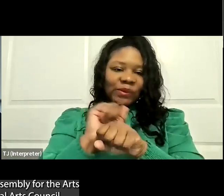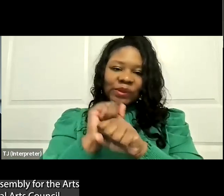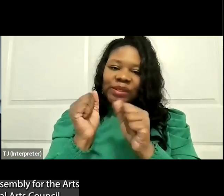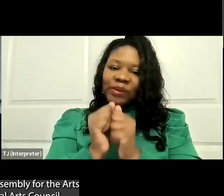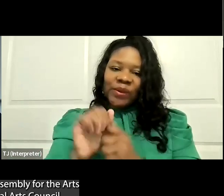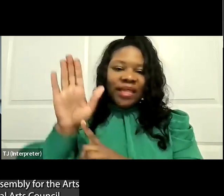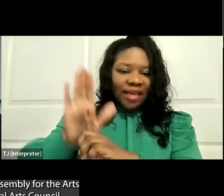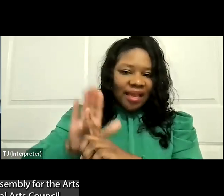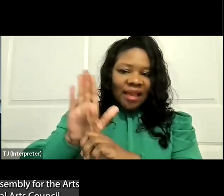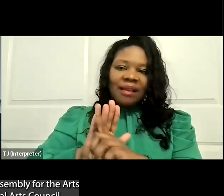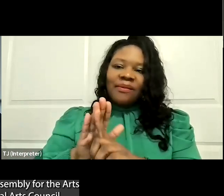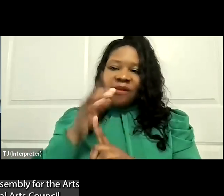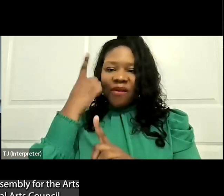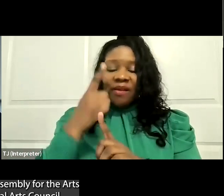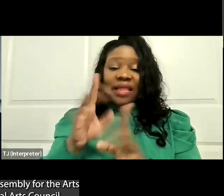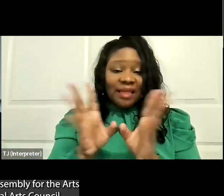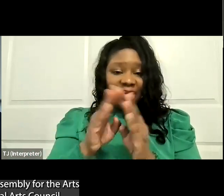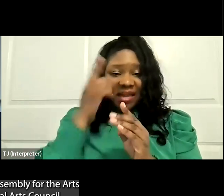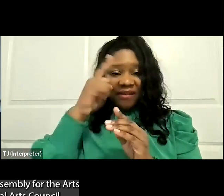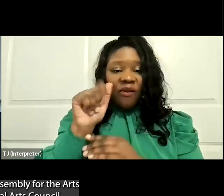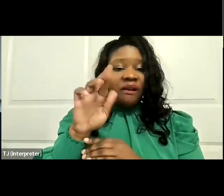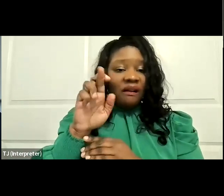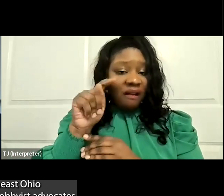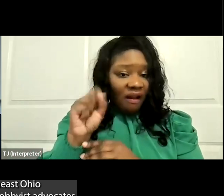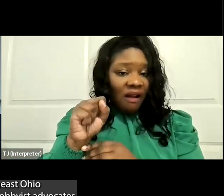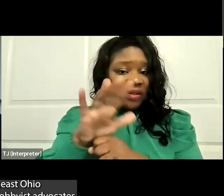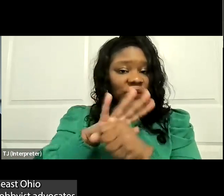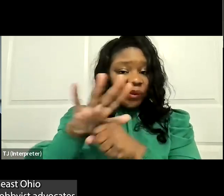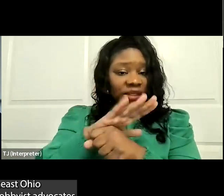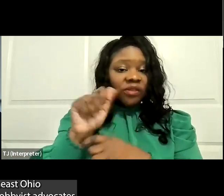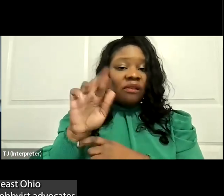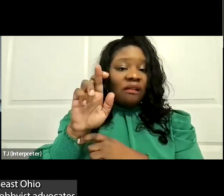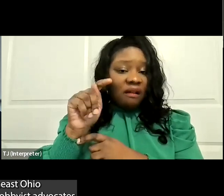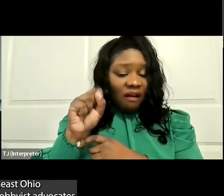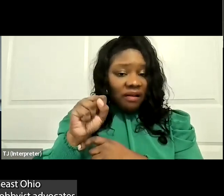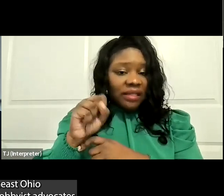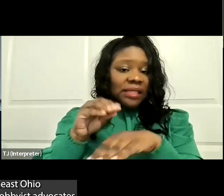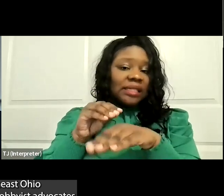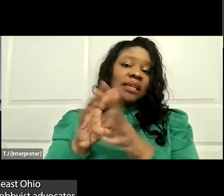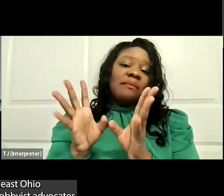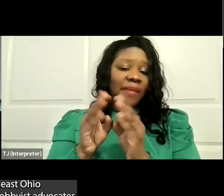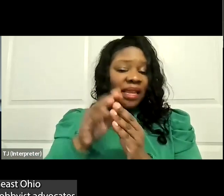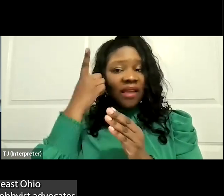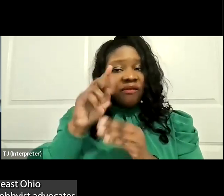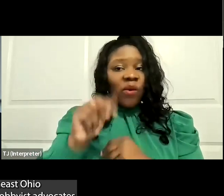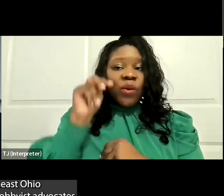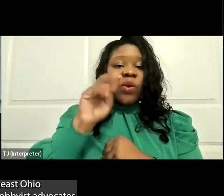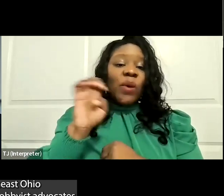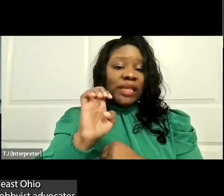can tell you at Assembly for the Arts, we're the Regional Arts Council for Northeast Ohio, that our primary